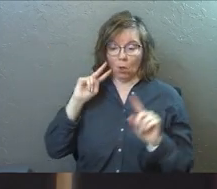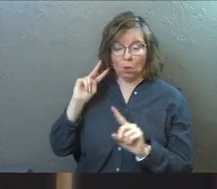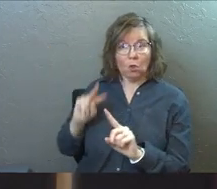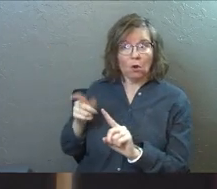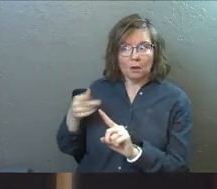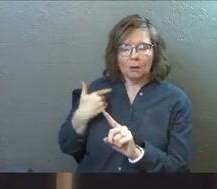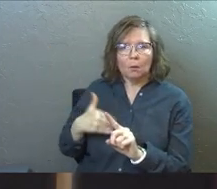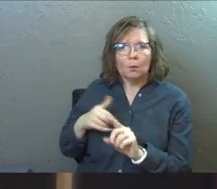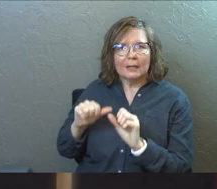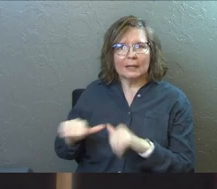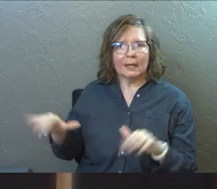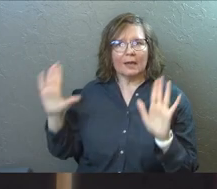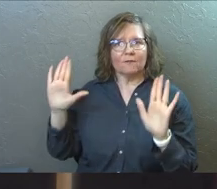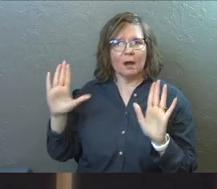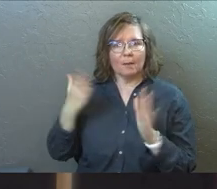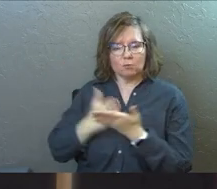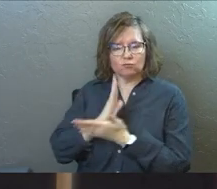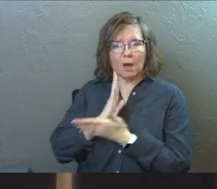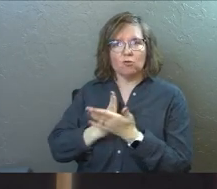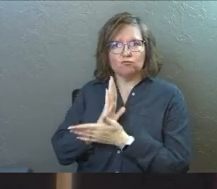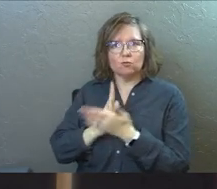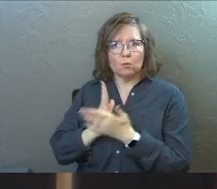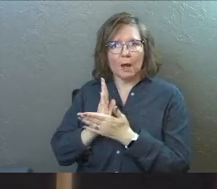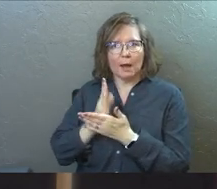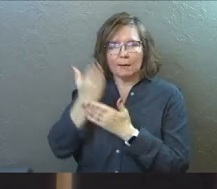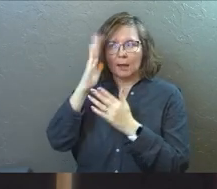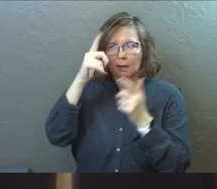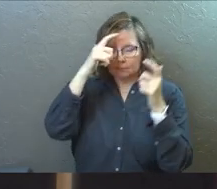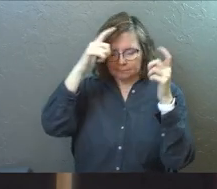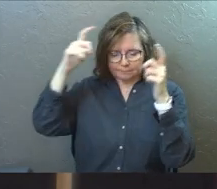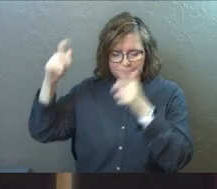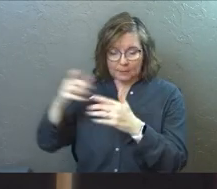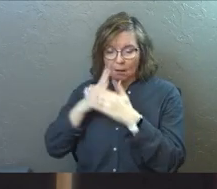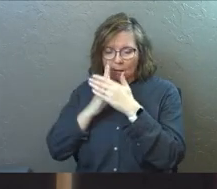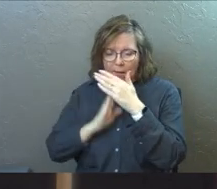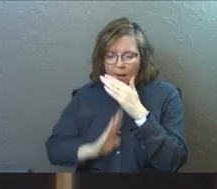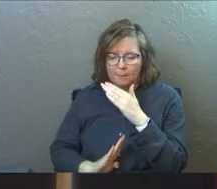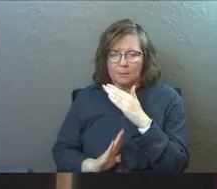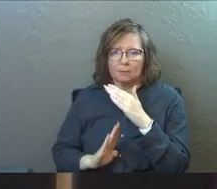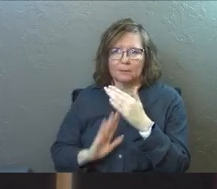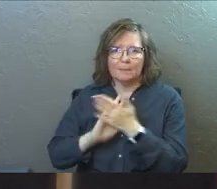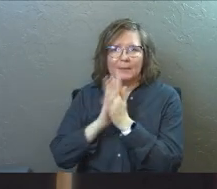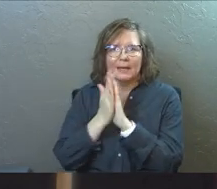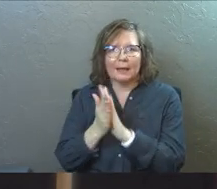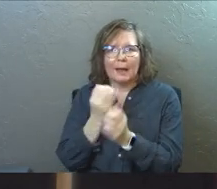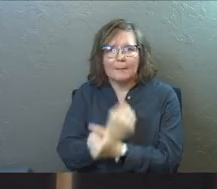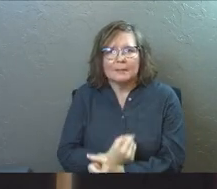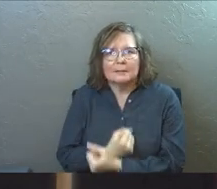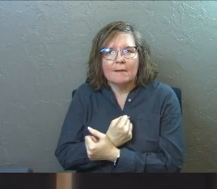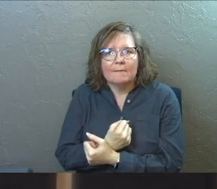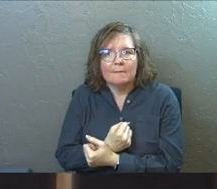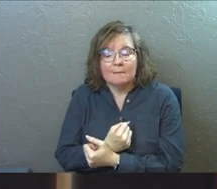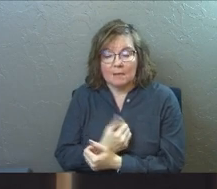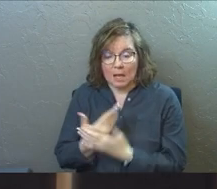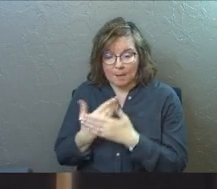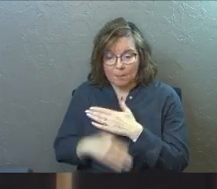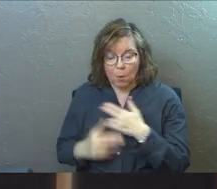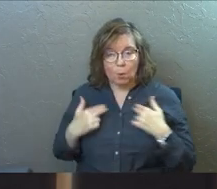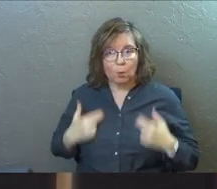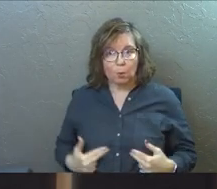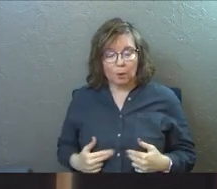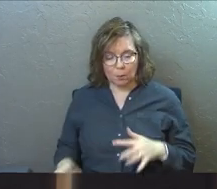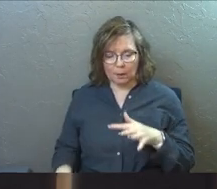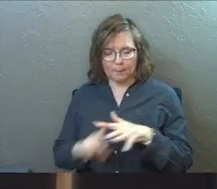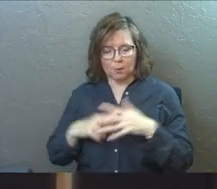Instead, he gave up his divine privileges. He took the humble position of a slave and was born as a human being. And when he